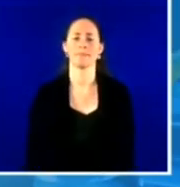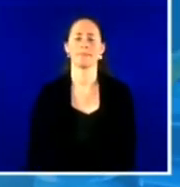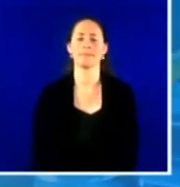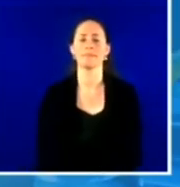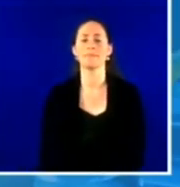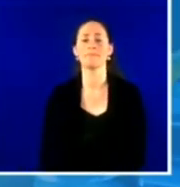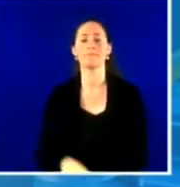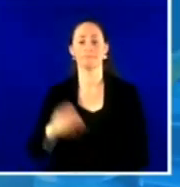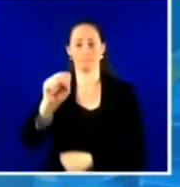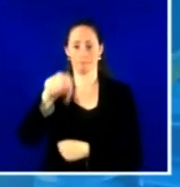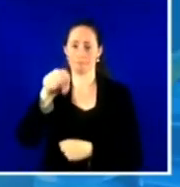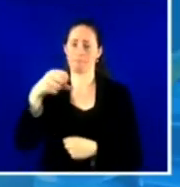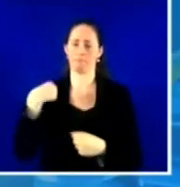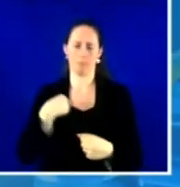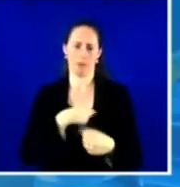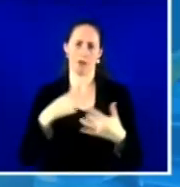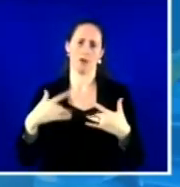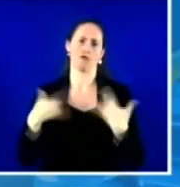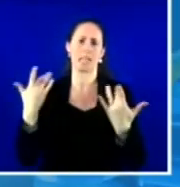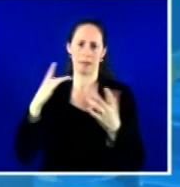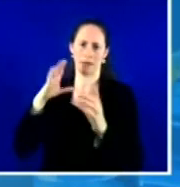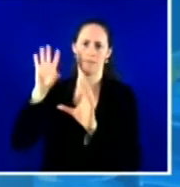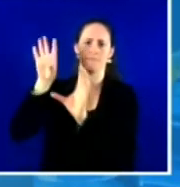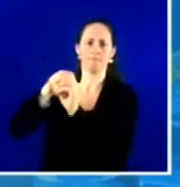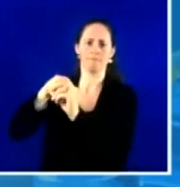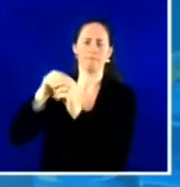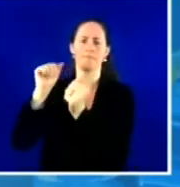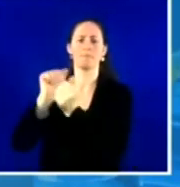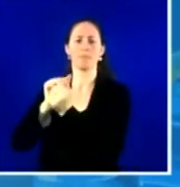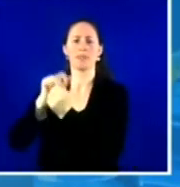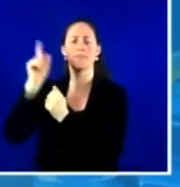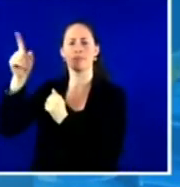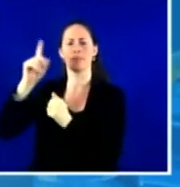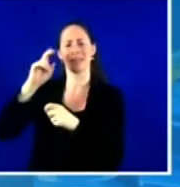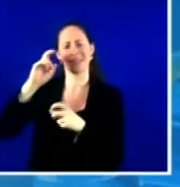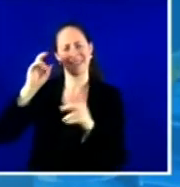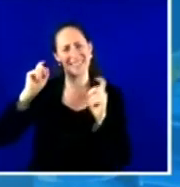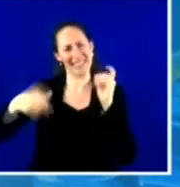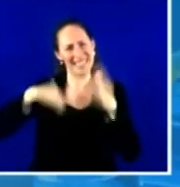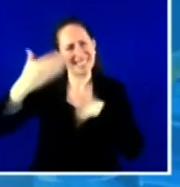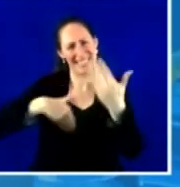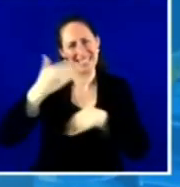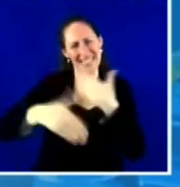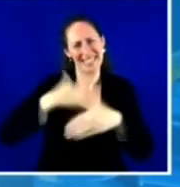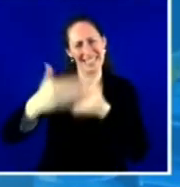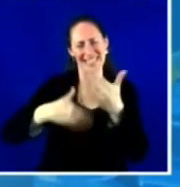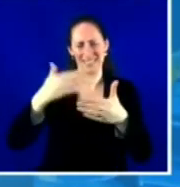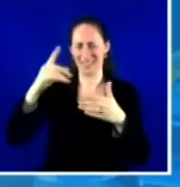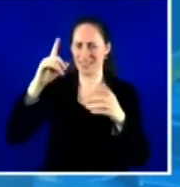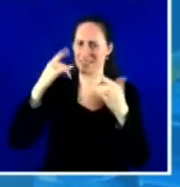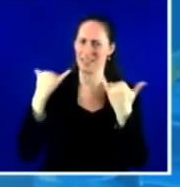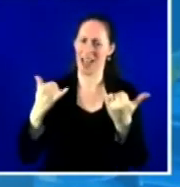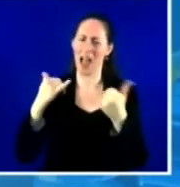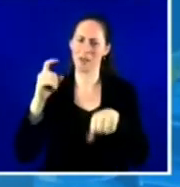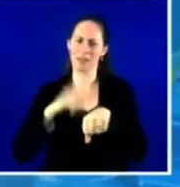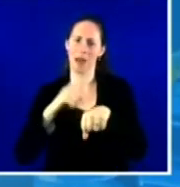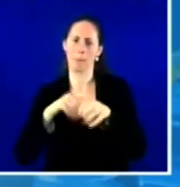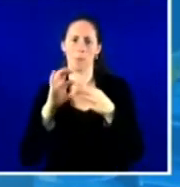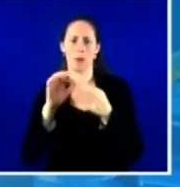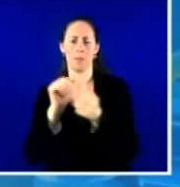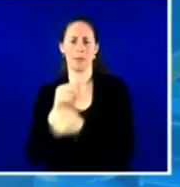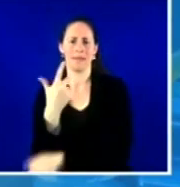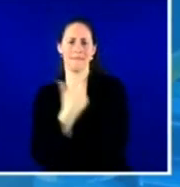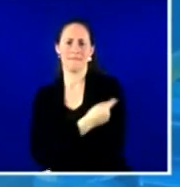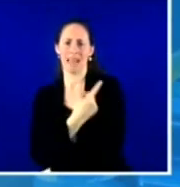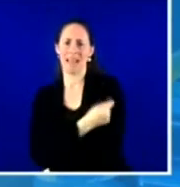70 percent of adults in the United States against COVID-19 with at least one shot by July 4th. And